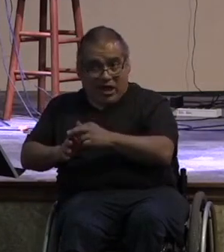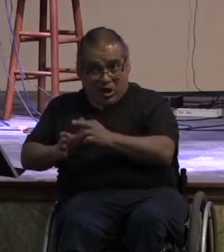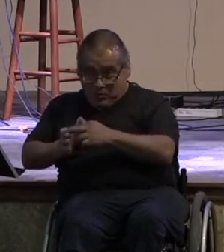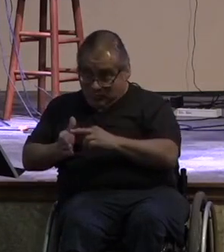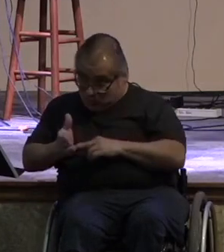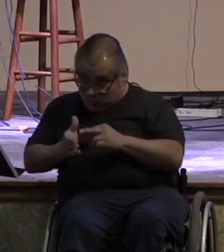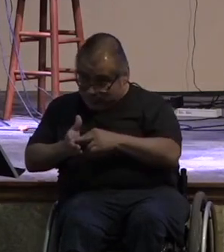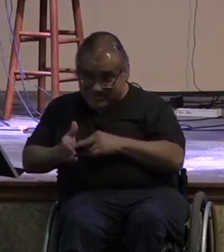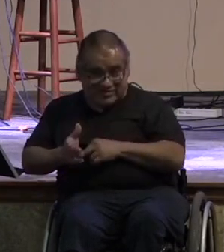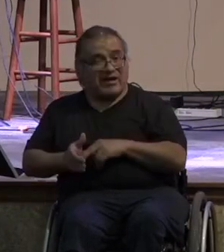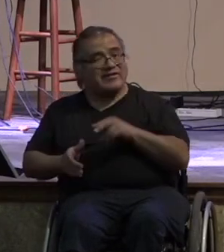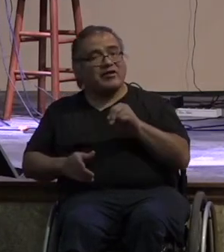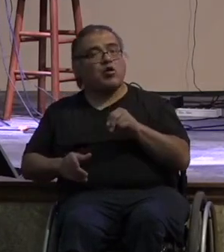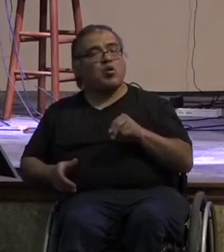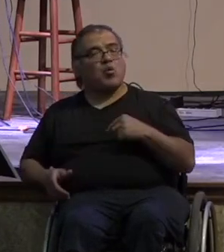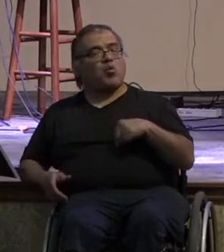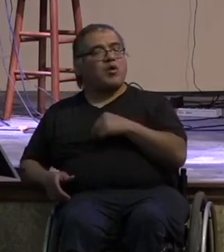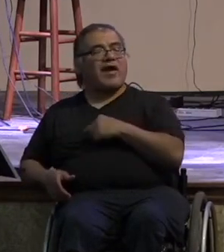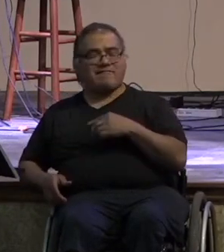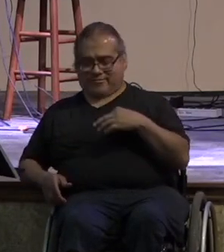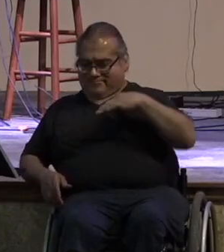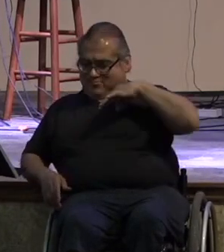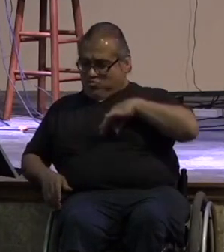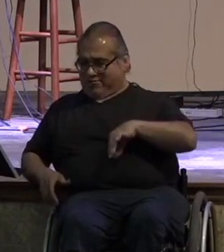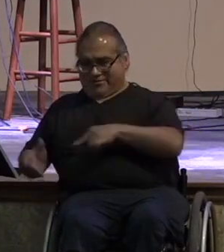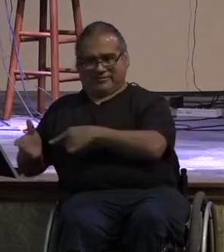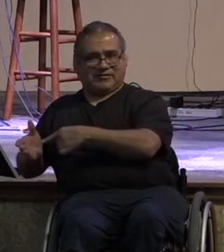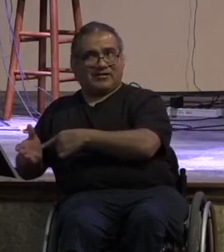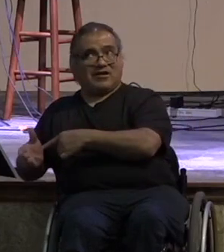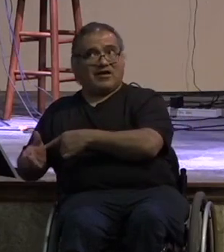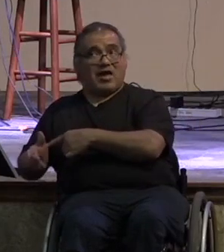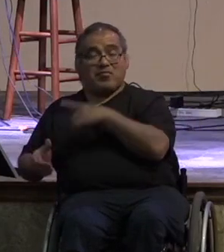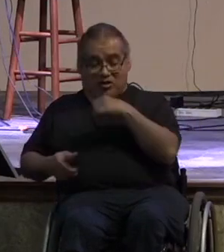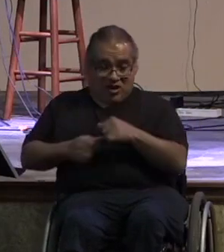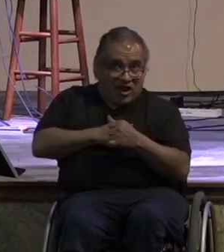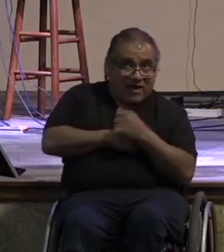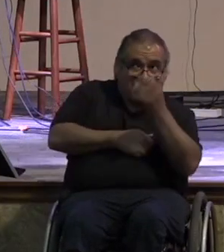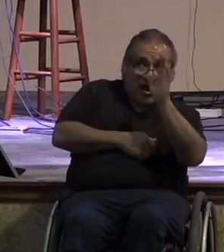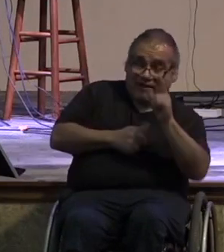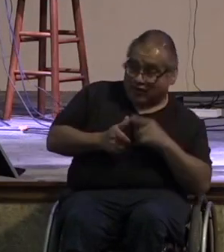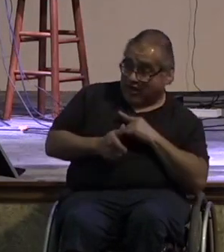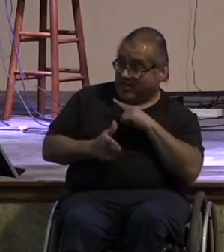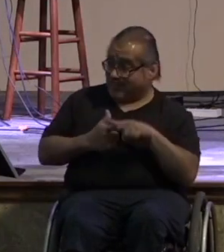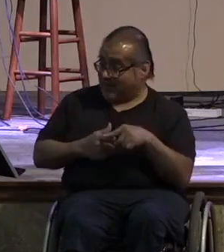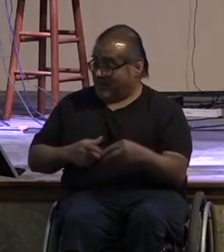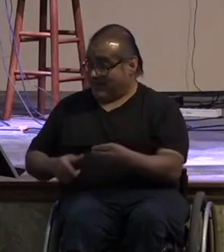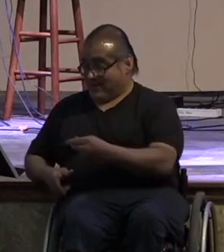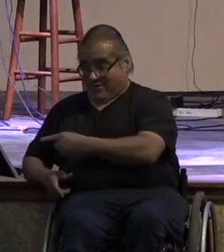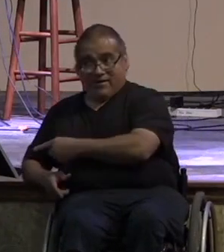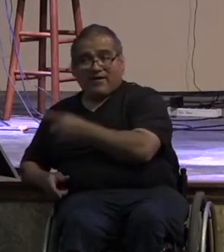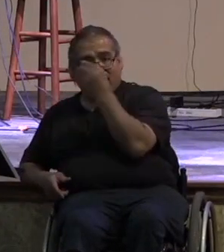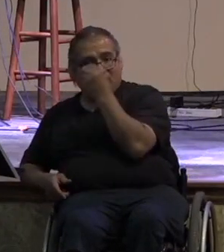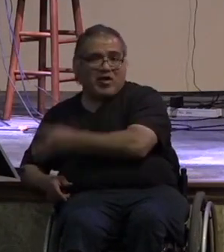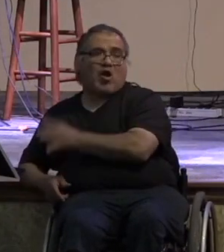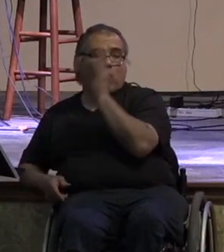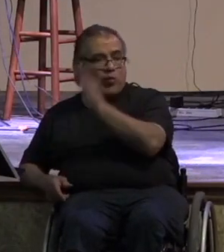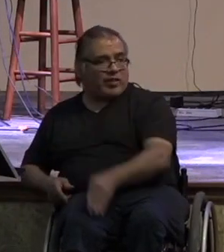have to do these things to earn god's favor we do these things because we love god right it overflows out of our heart and our love